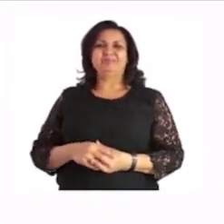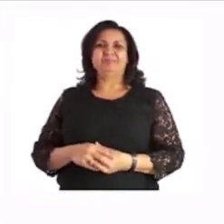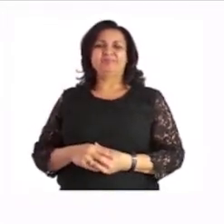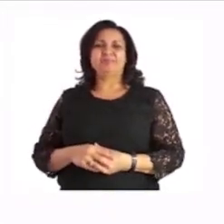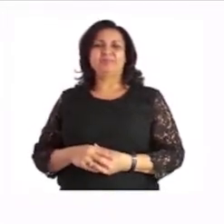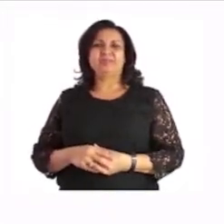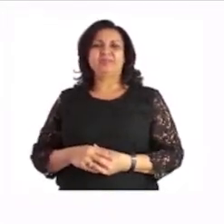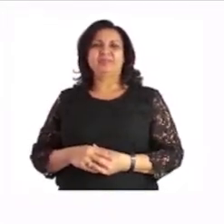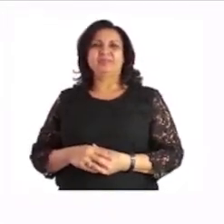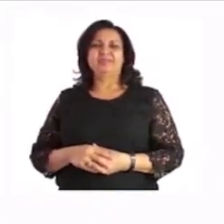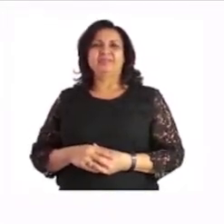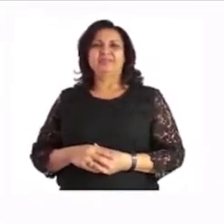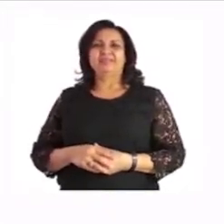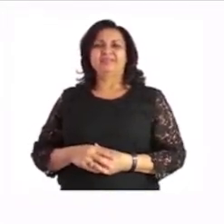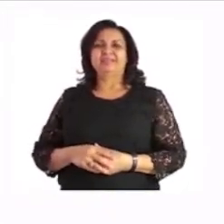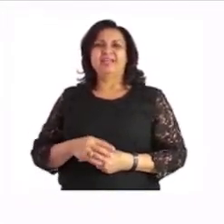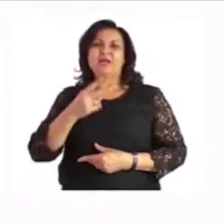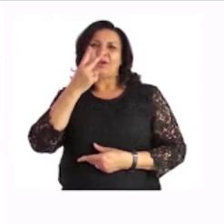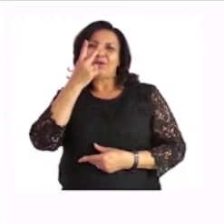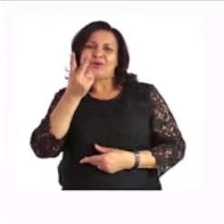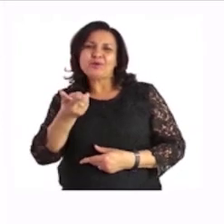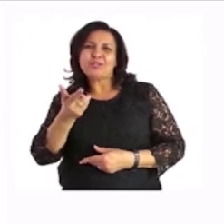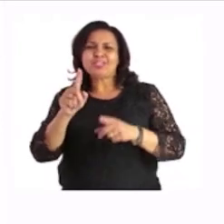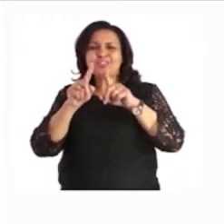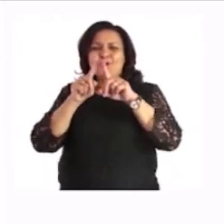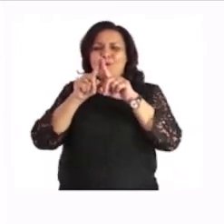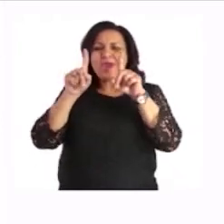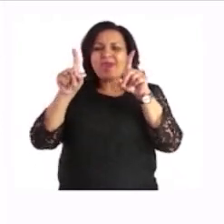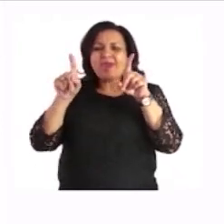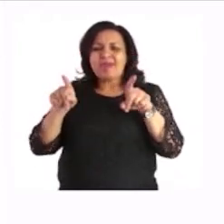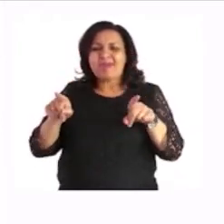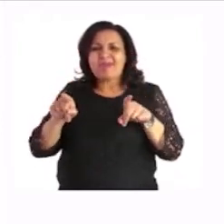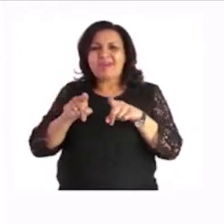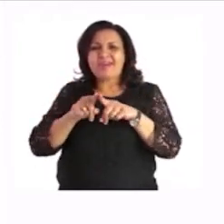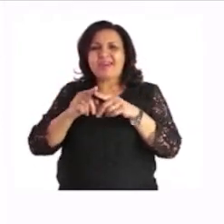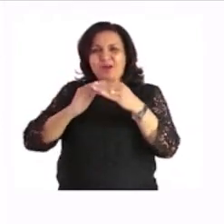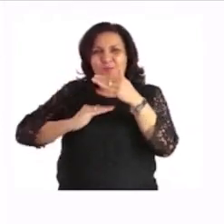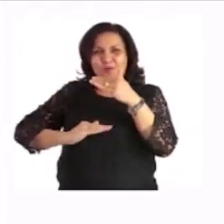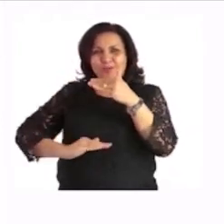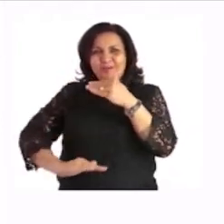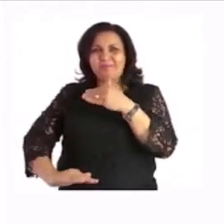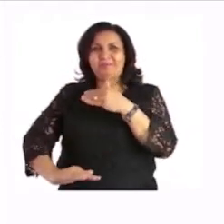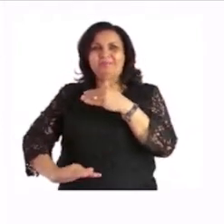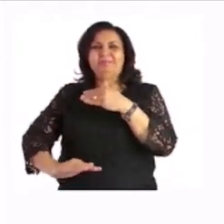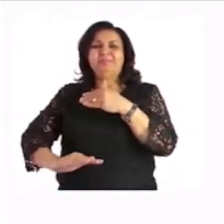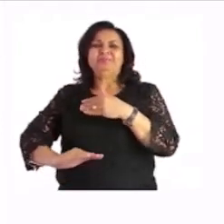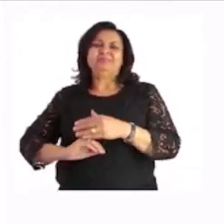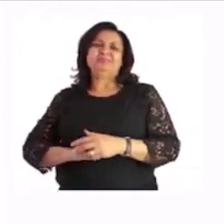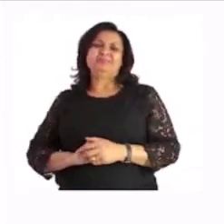Now you can look at the square at the bottom. Yes, well done.